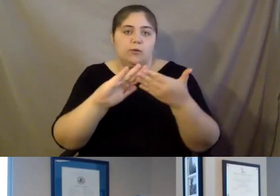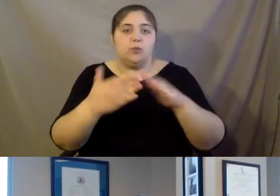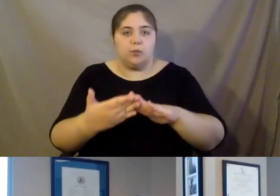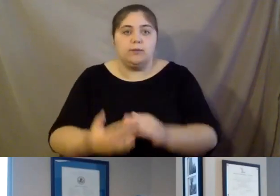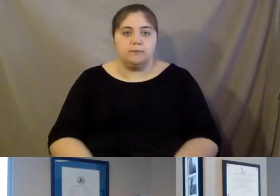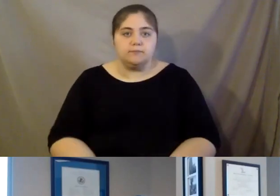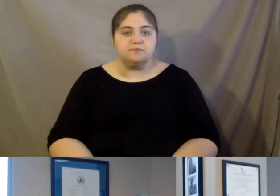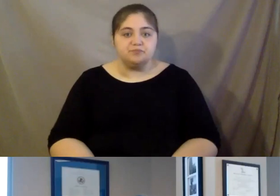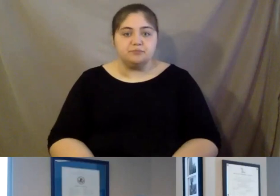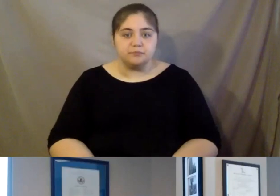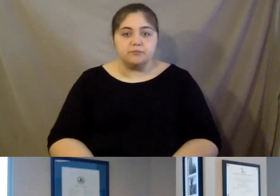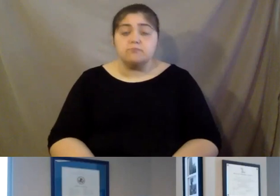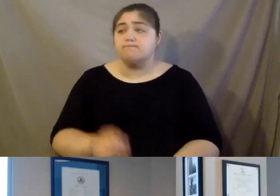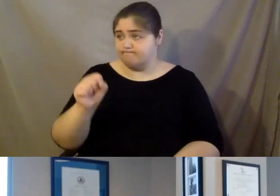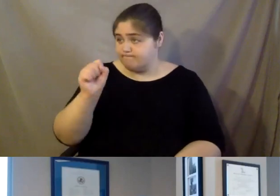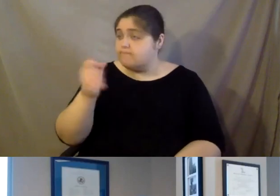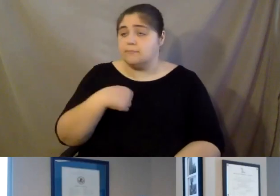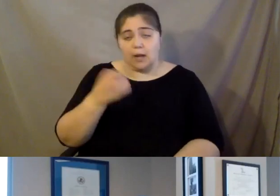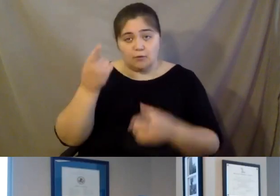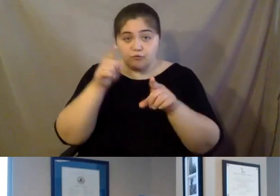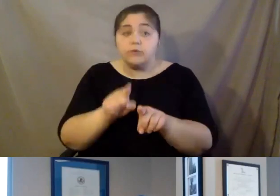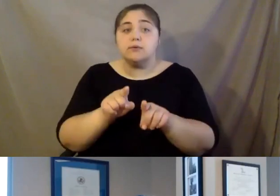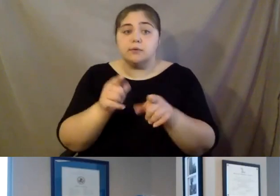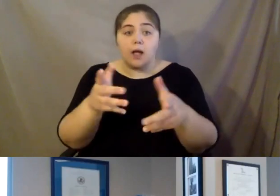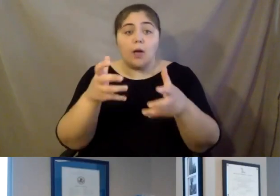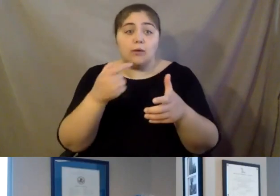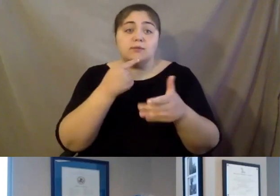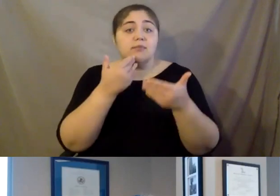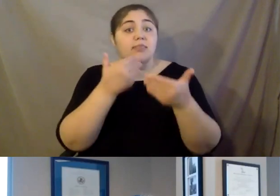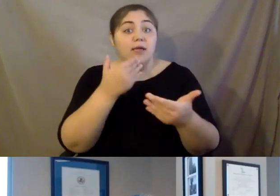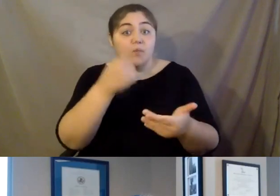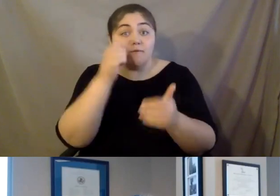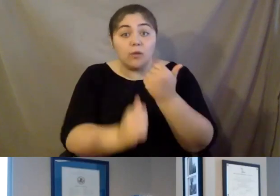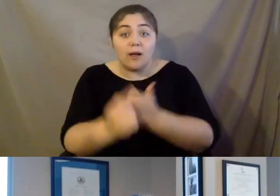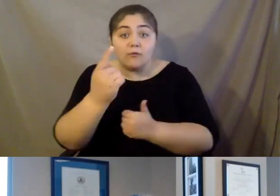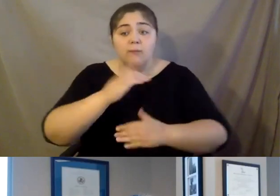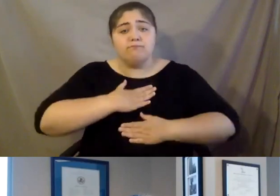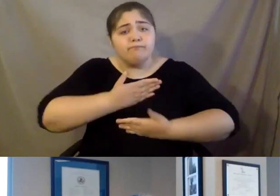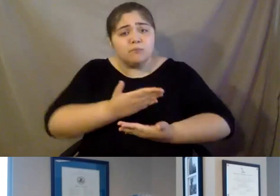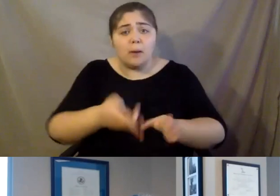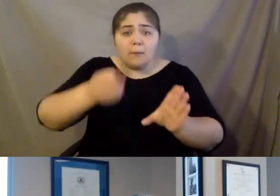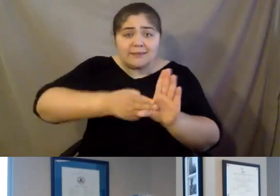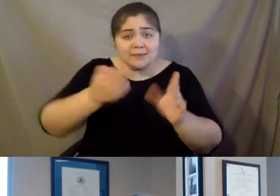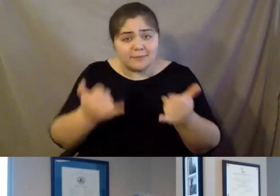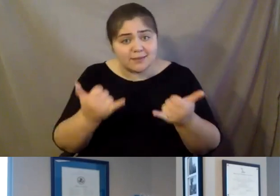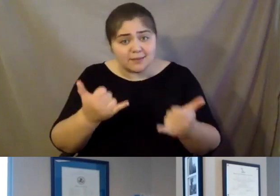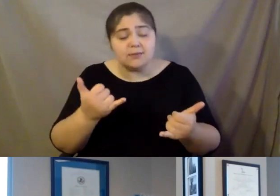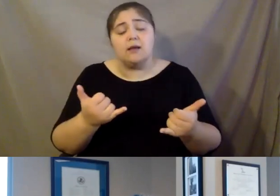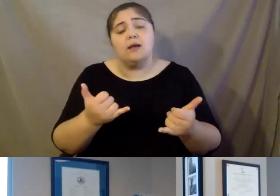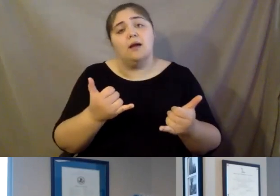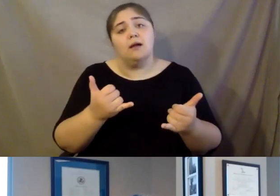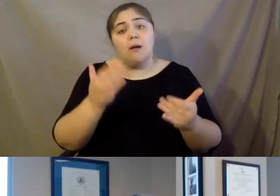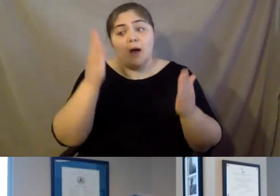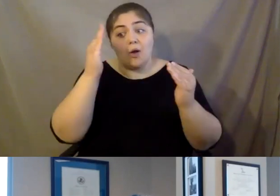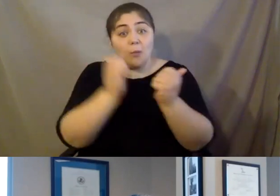I want to echo that. I think that I want to just say thank you to everybody for being willing to participate today. And I hope that